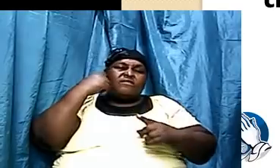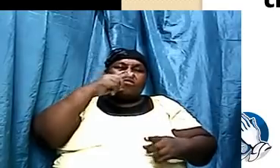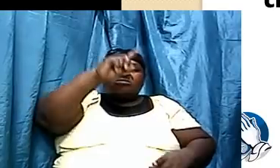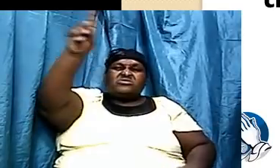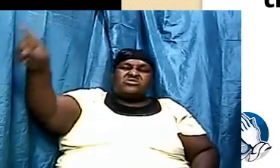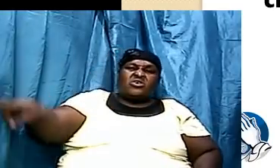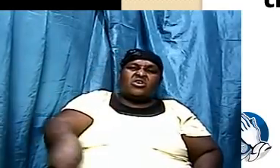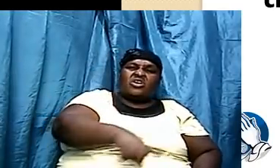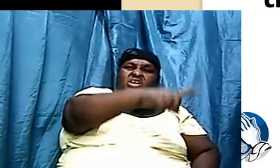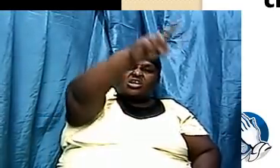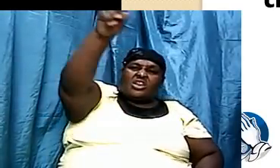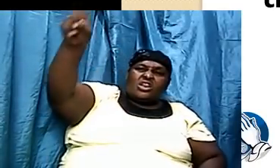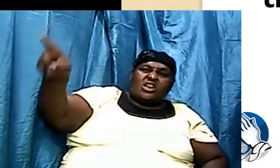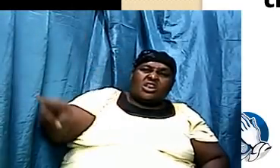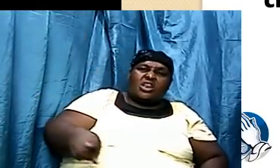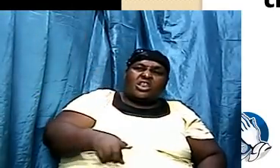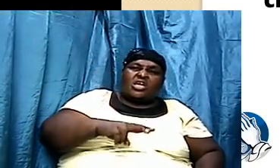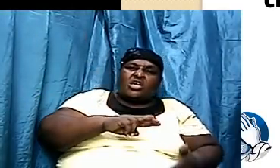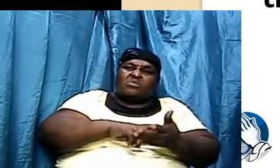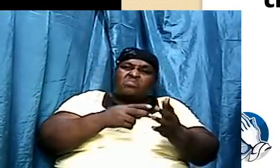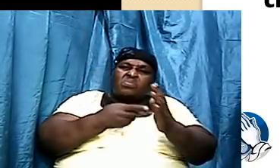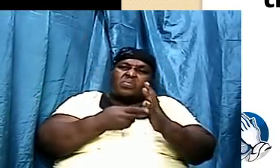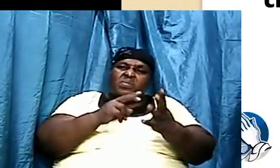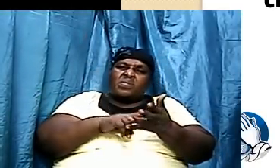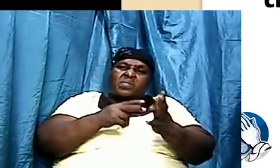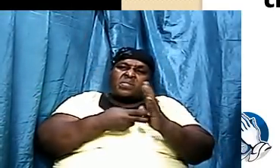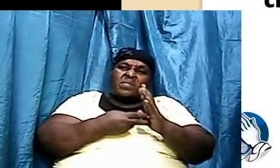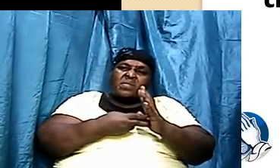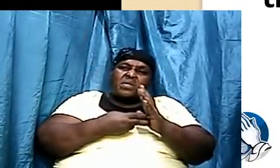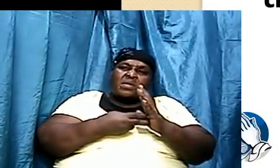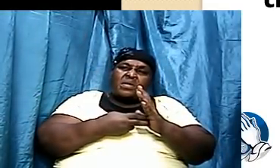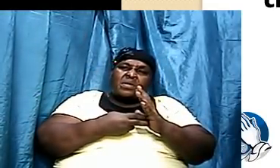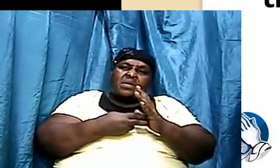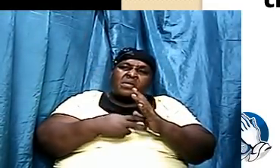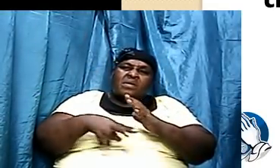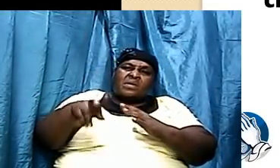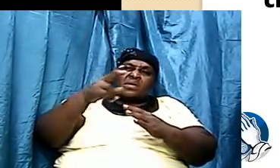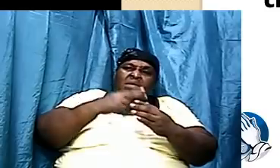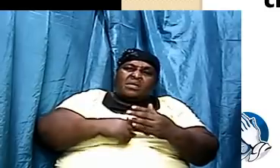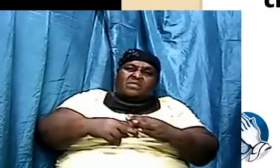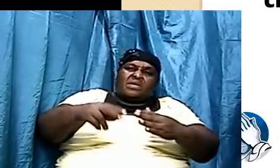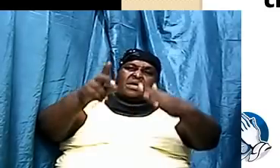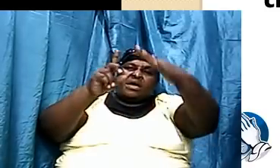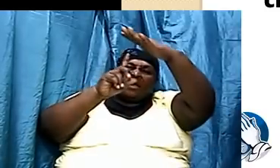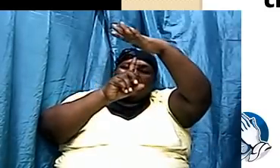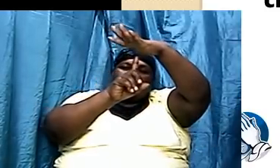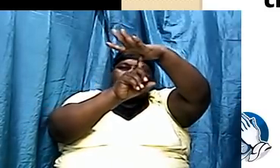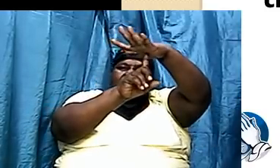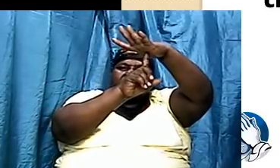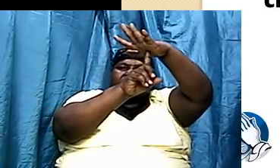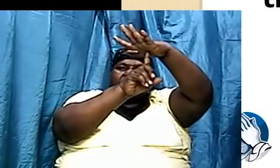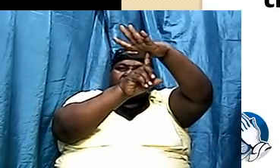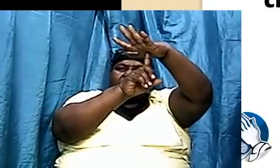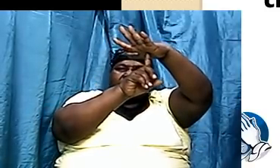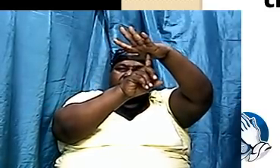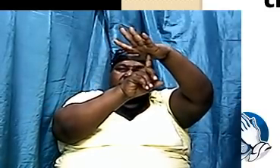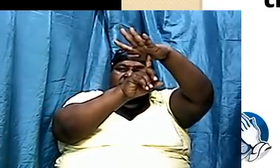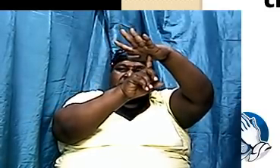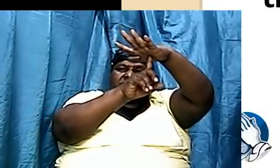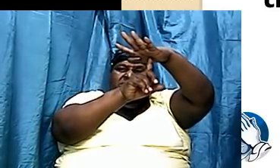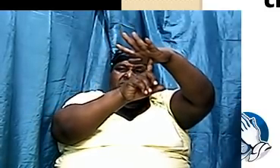which may be translated to the circle of the horizon. Or speak to a spherical